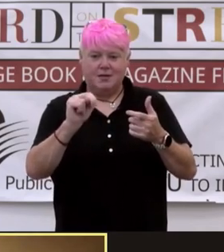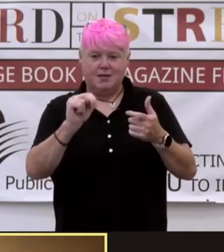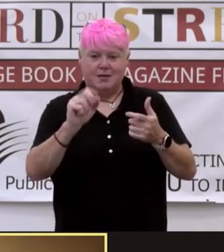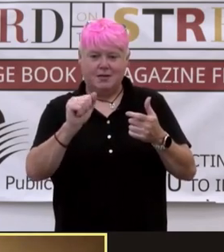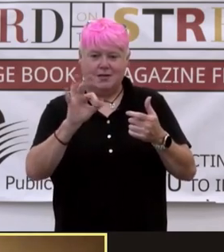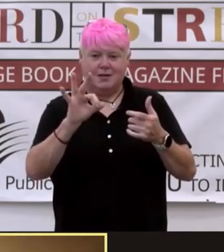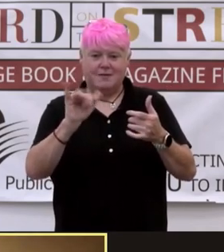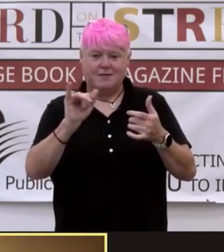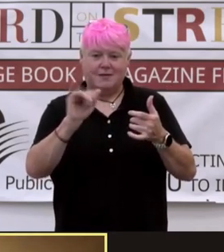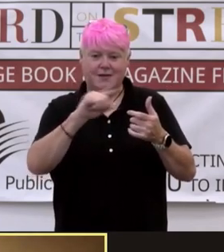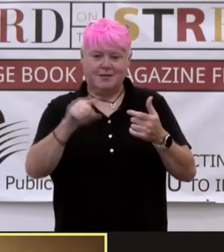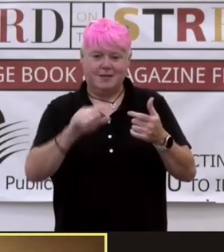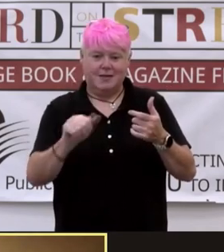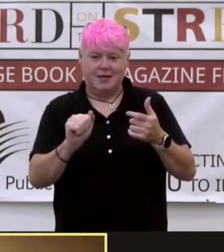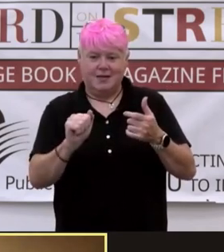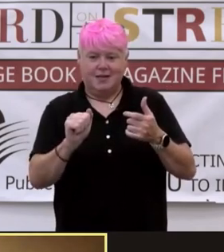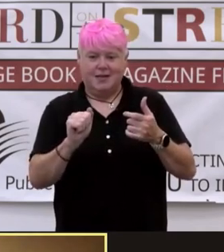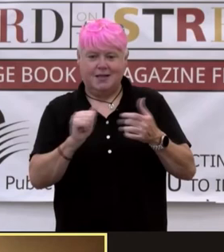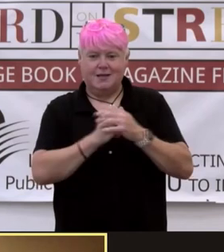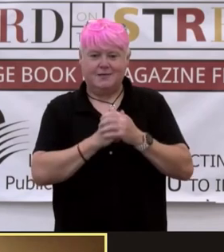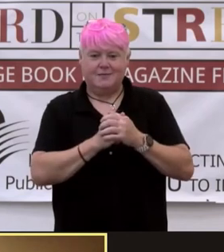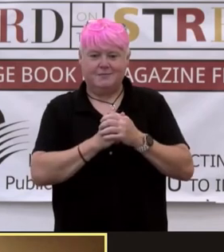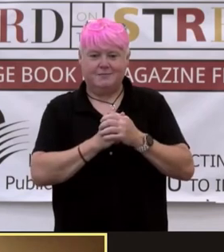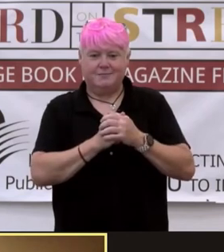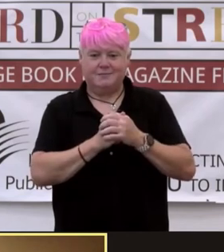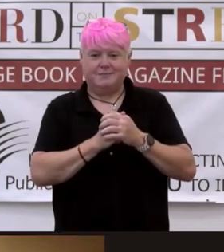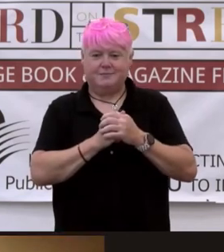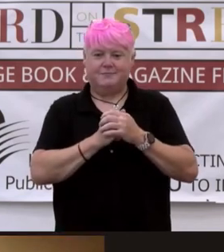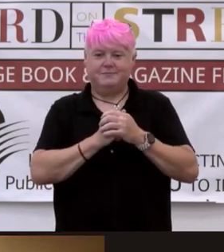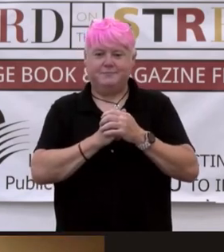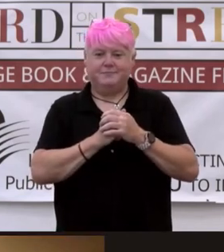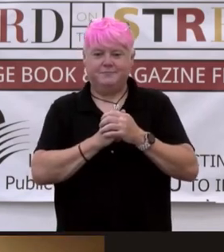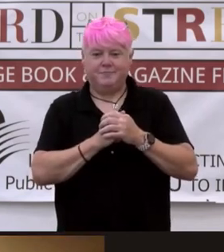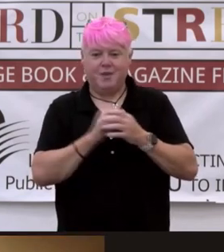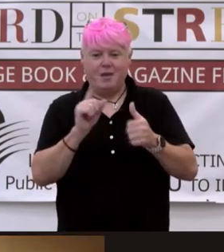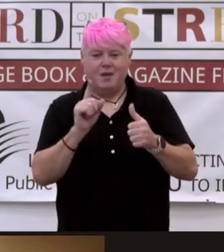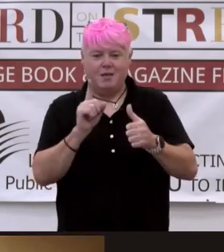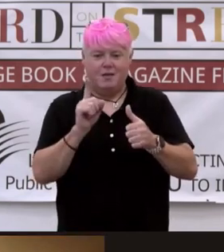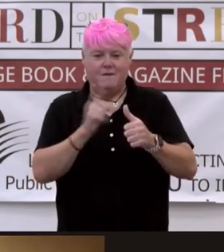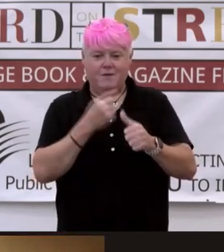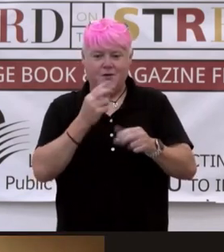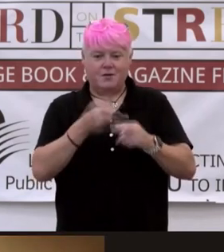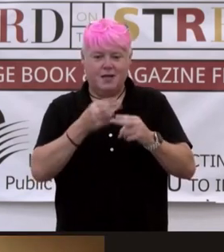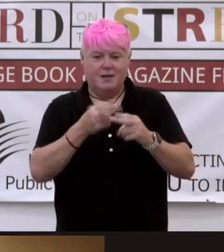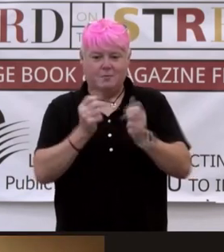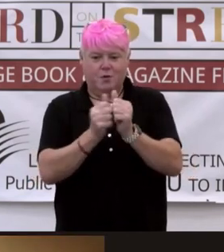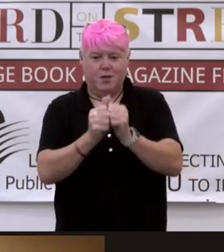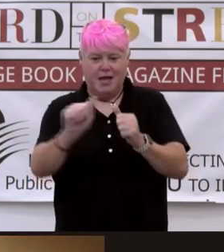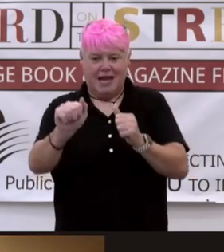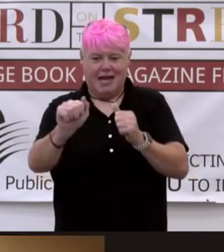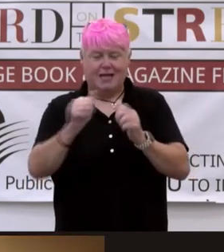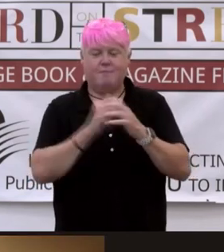-A-A. Excellent. So your first name with an extra A. Yes. Lovely.